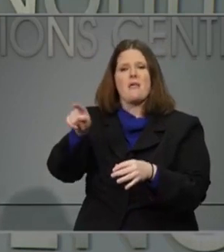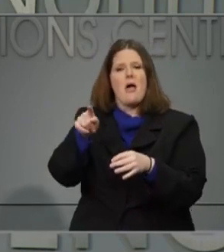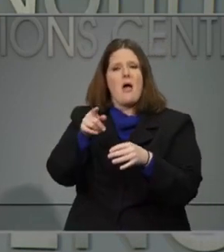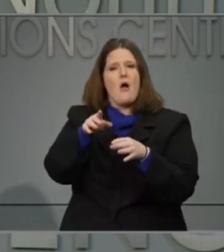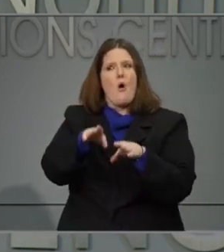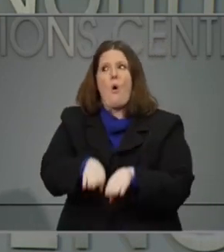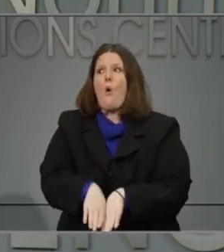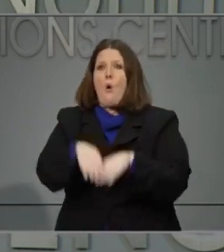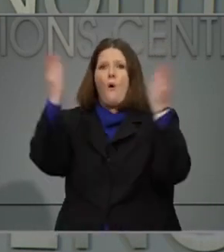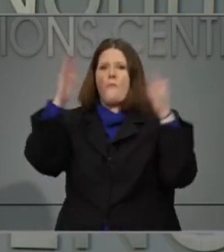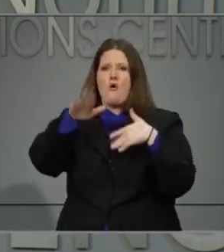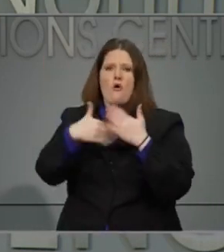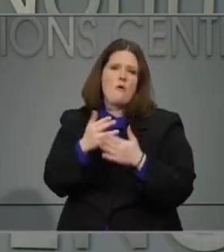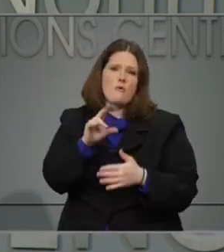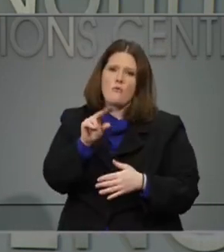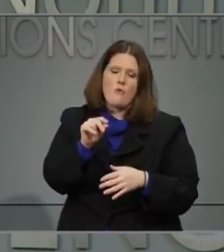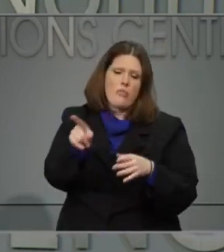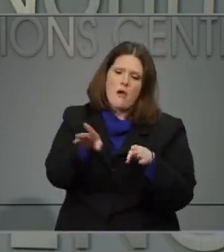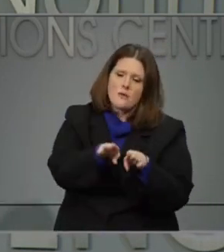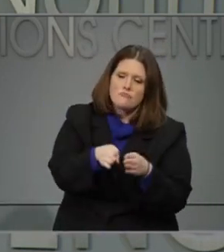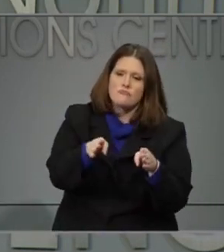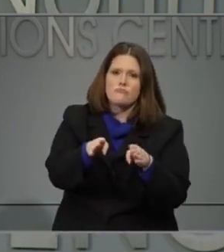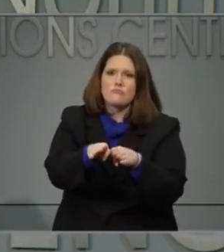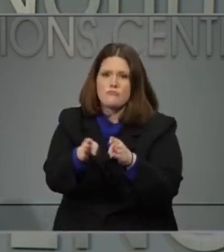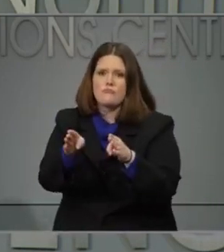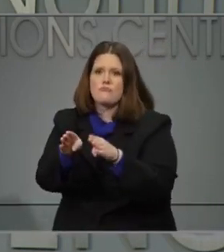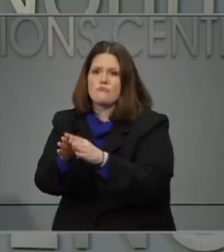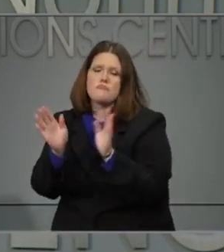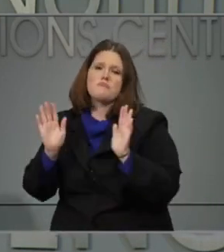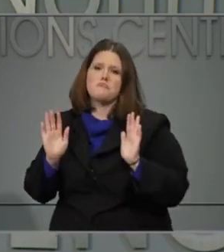basis. Thanks. Next question please.